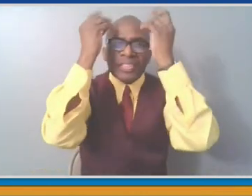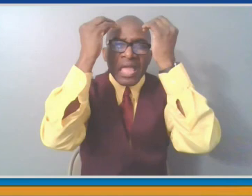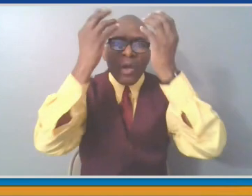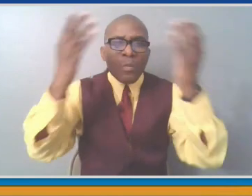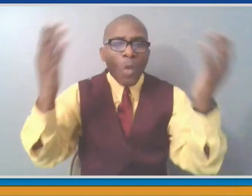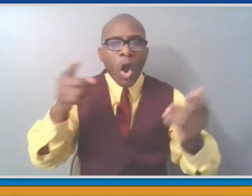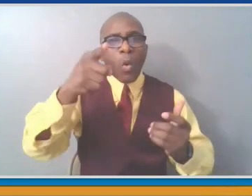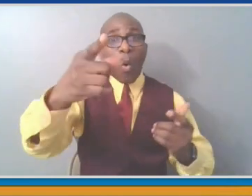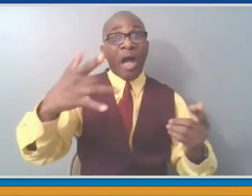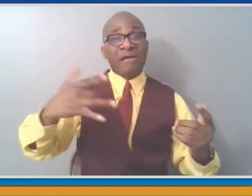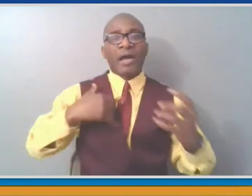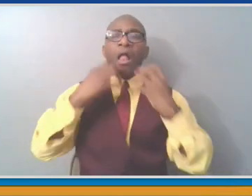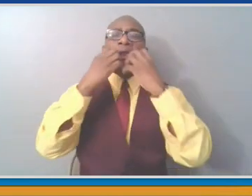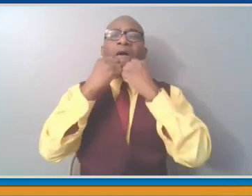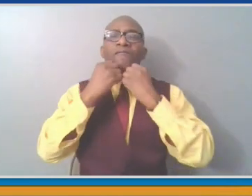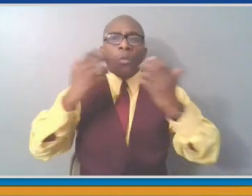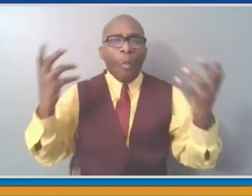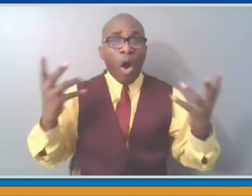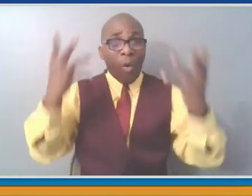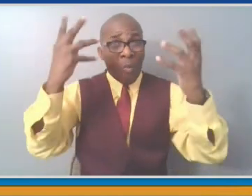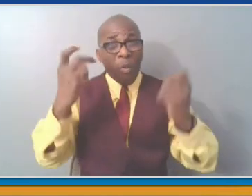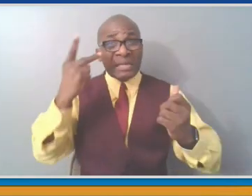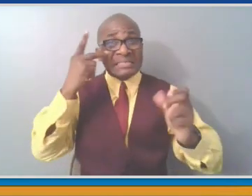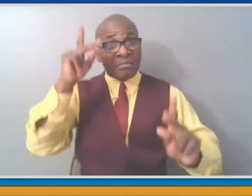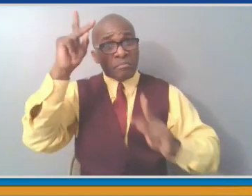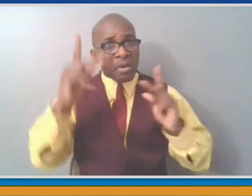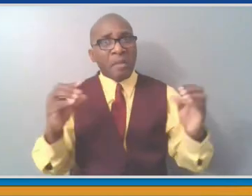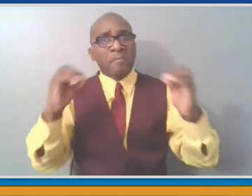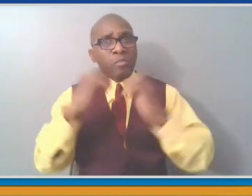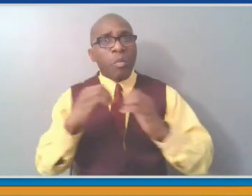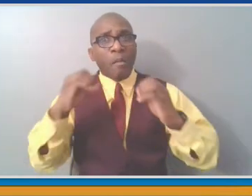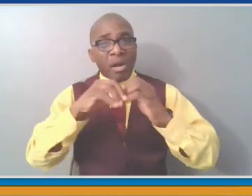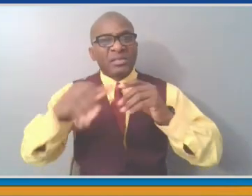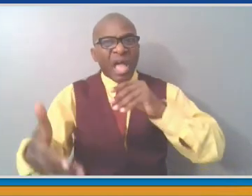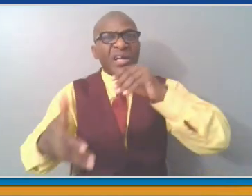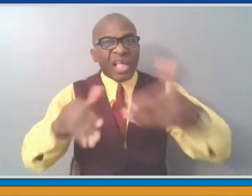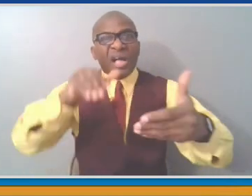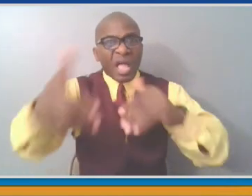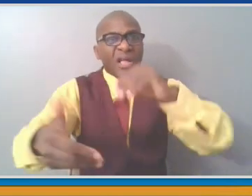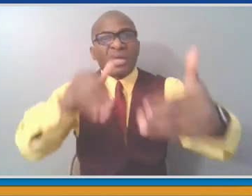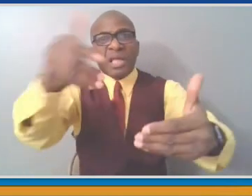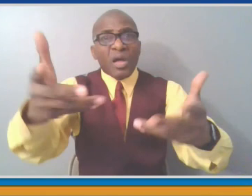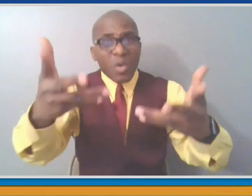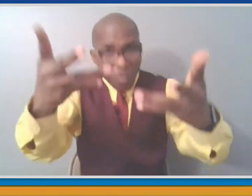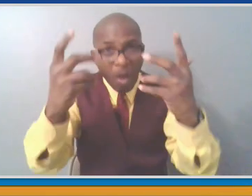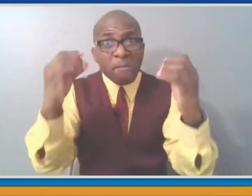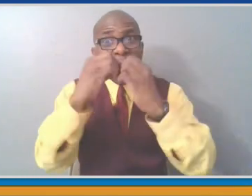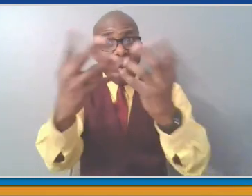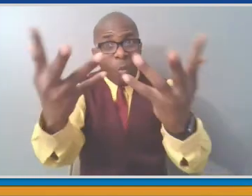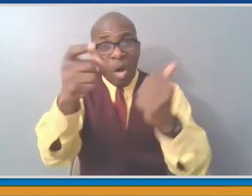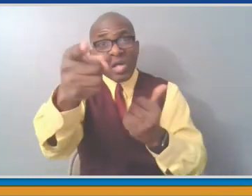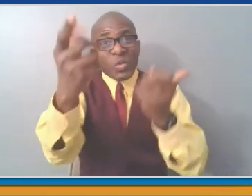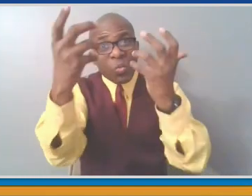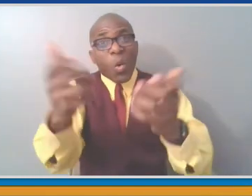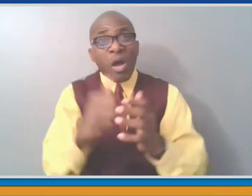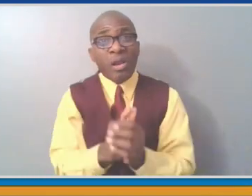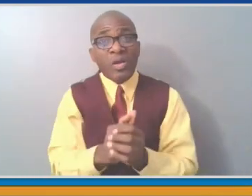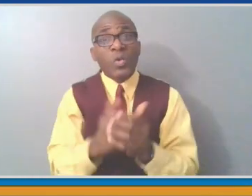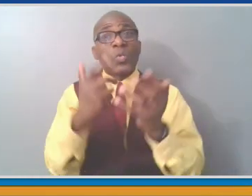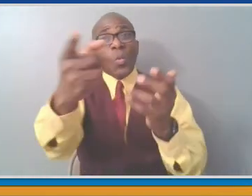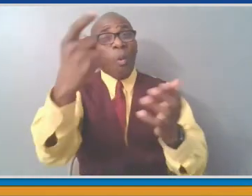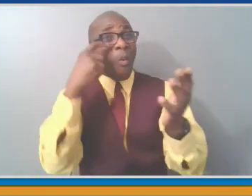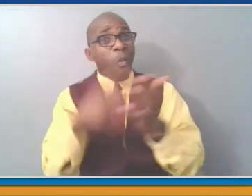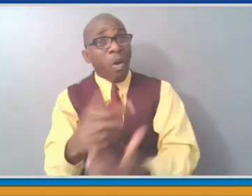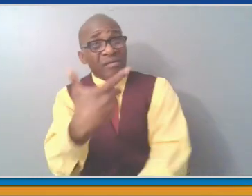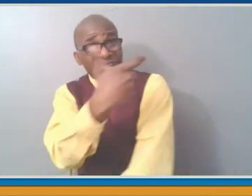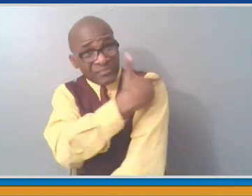say, you know what? I don't think it'll affect me. I'm not worried about it. Maybe so. You might be a carrier and deliver it to somebody else. You don't know.